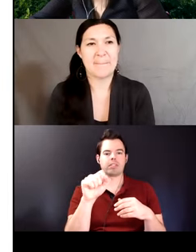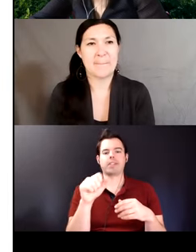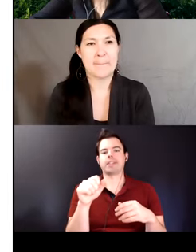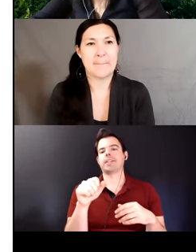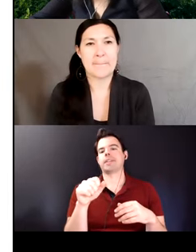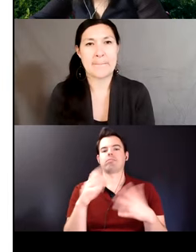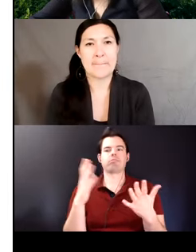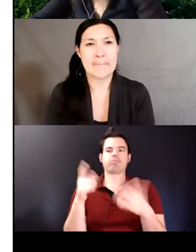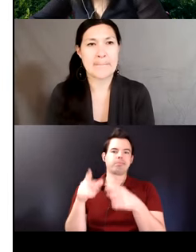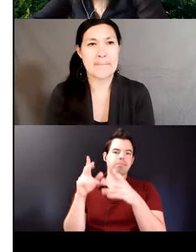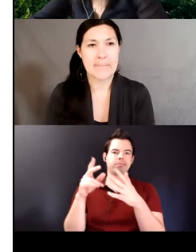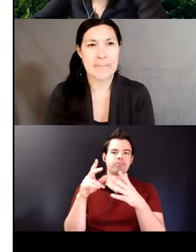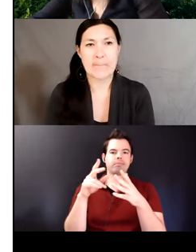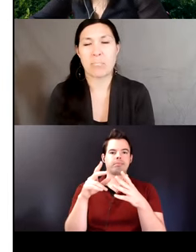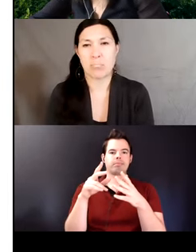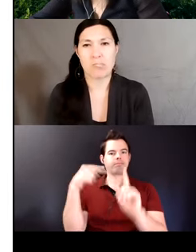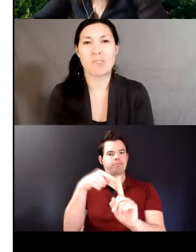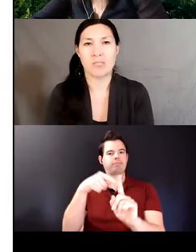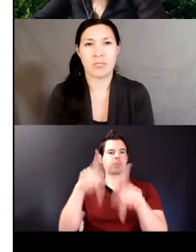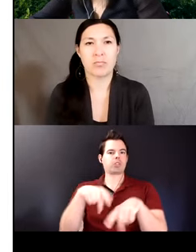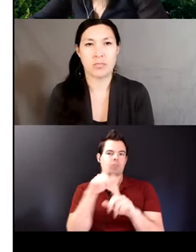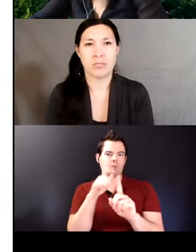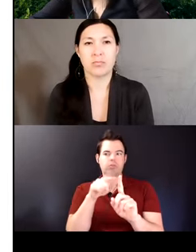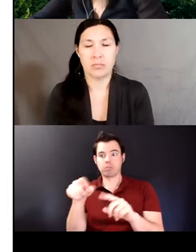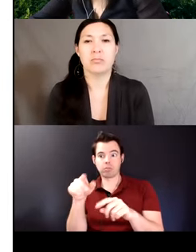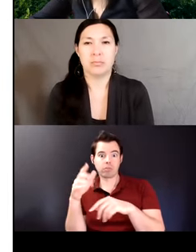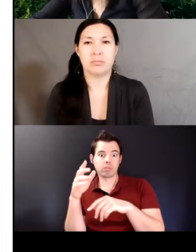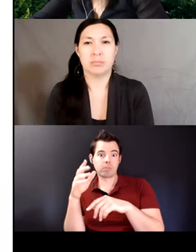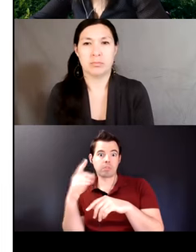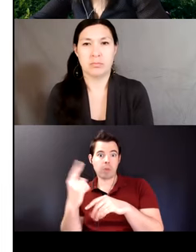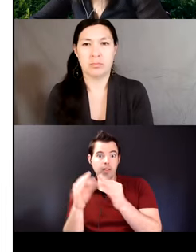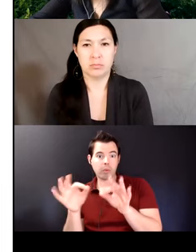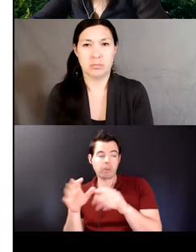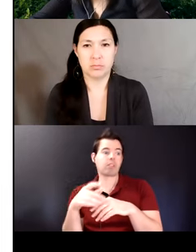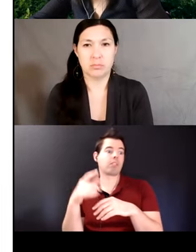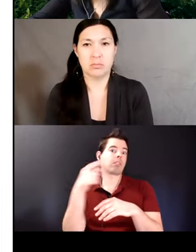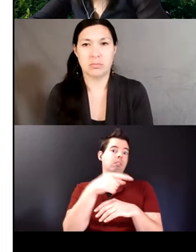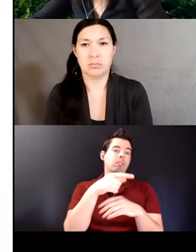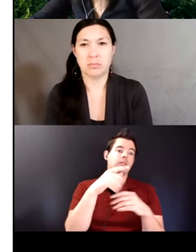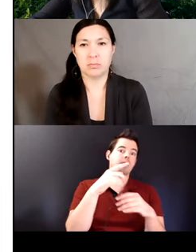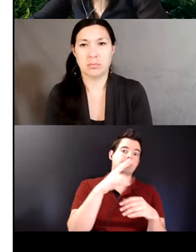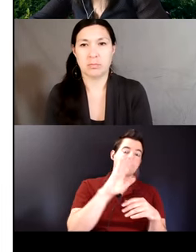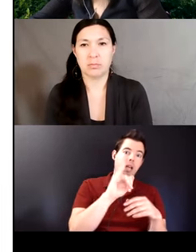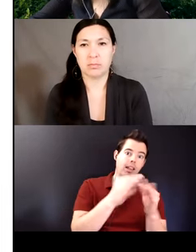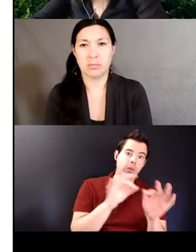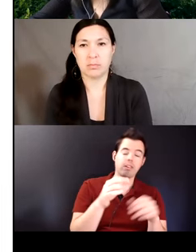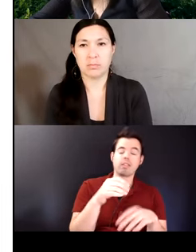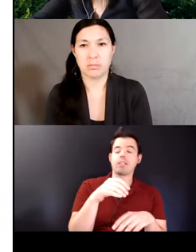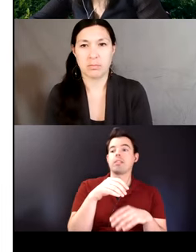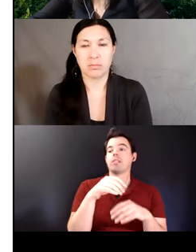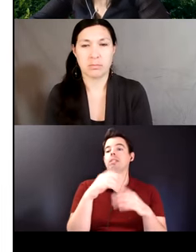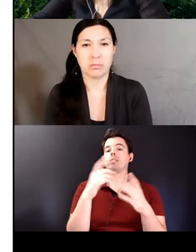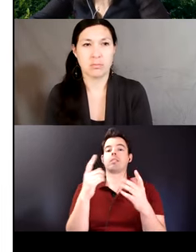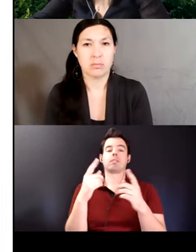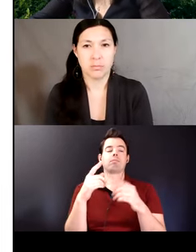or or monolingual the bird town whether the speaker is originally from a rural town or the urban area